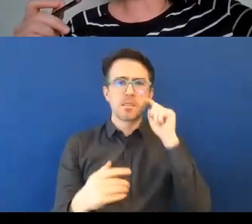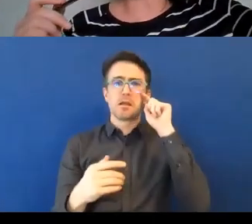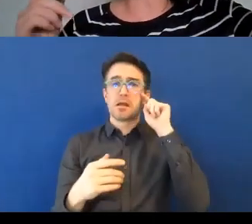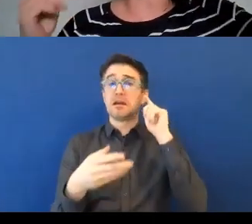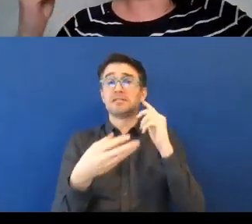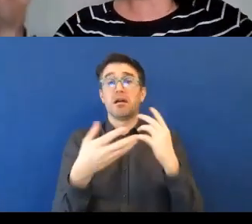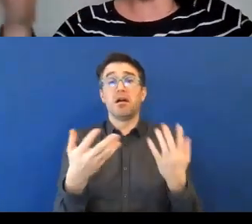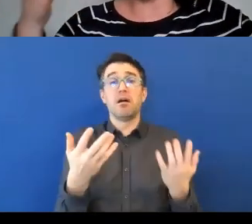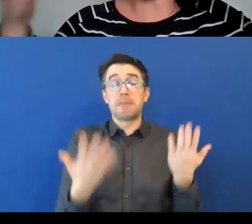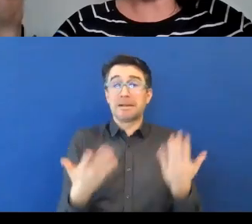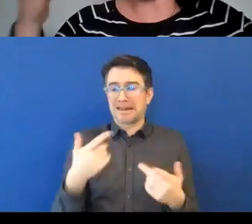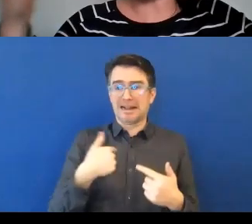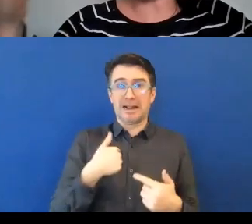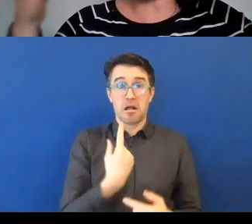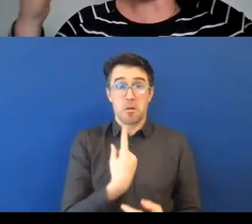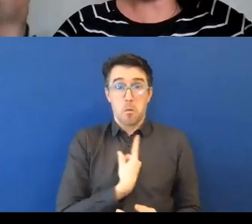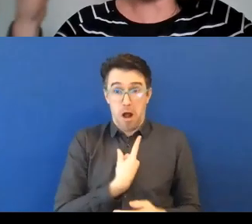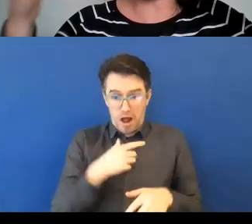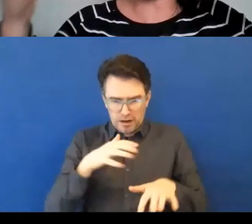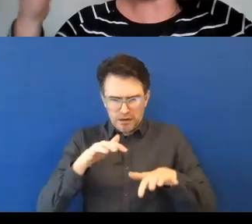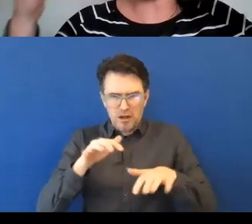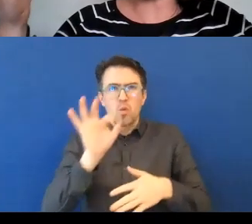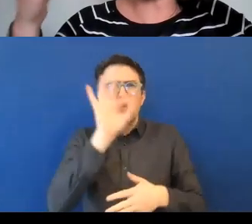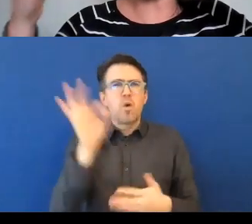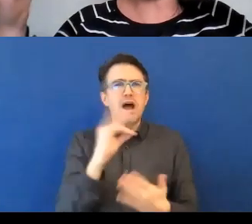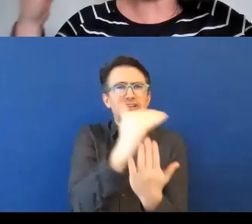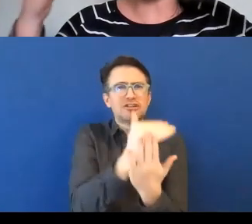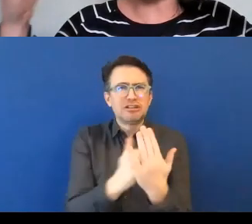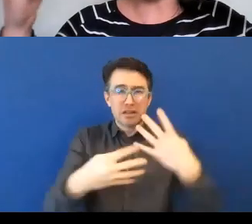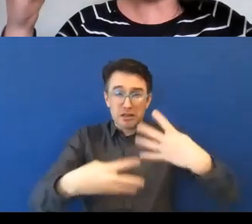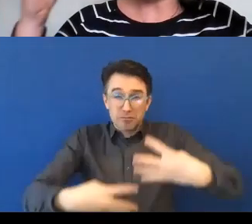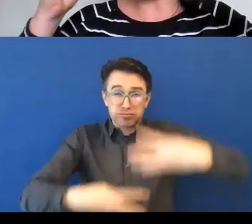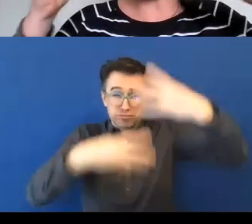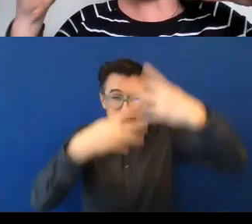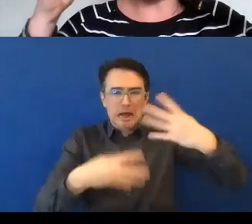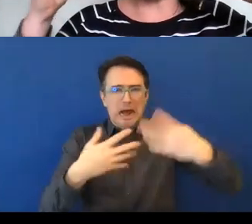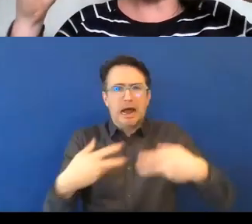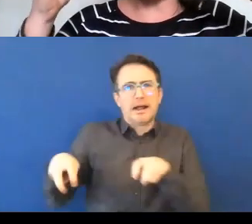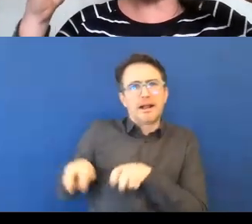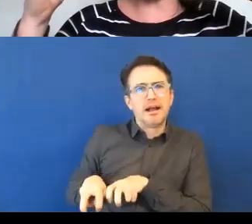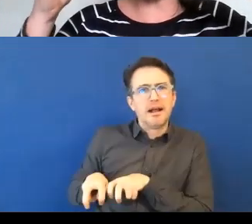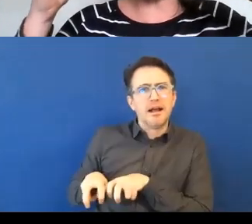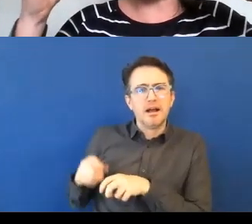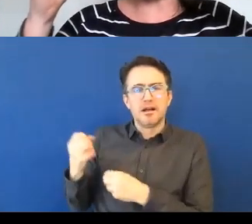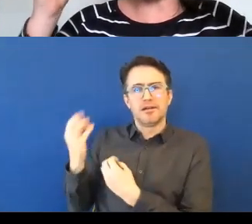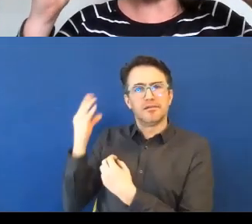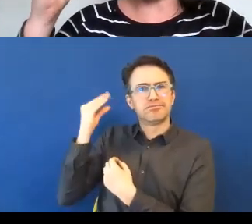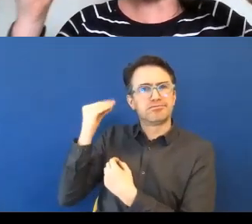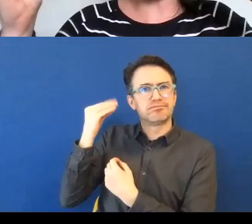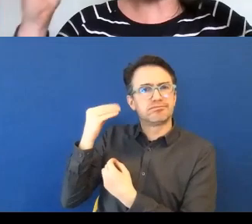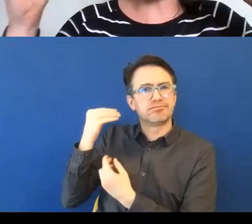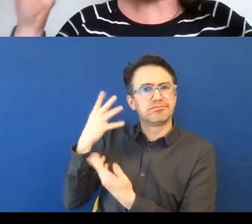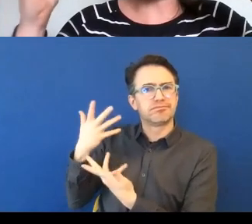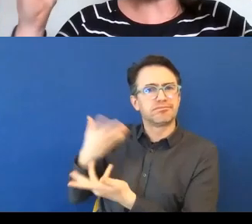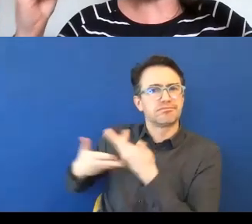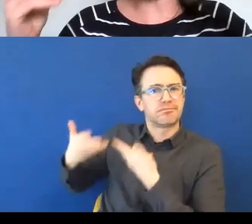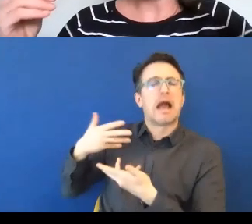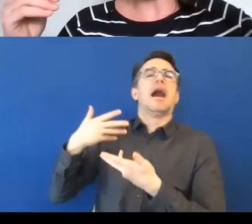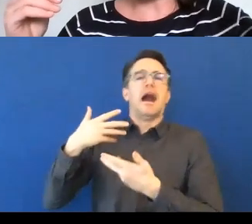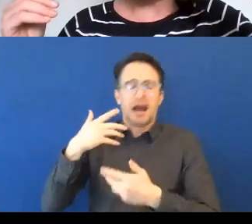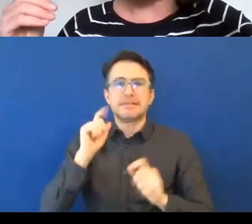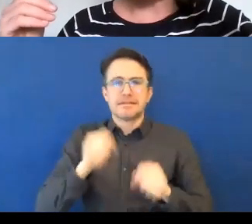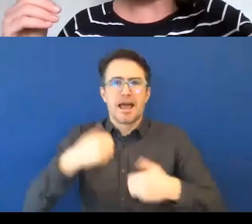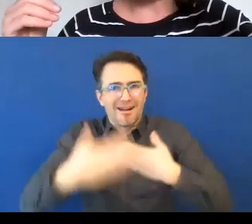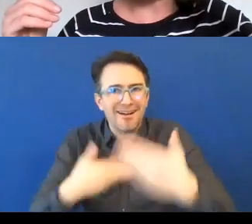step up, which is to kind of debrief that questionnaire with a psychologist on the phone, which is a kind of lesser, not very expensive intervention,